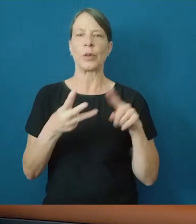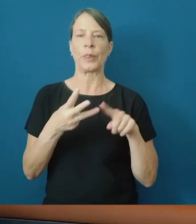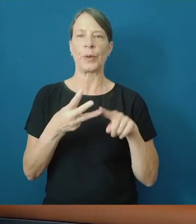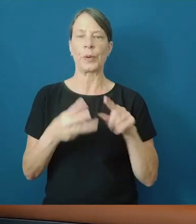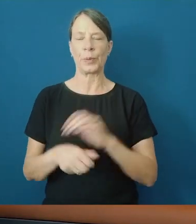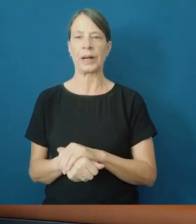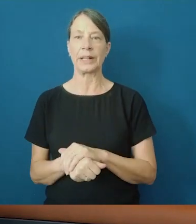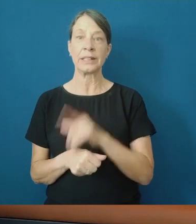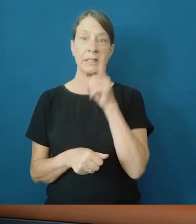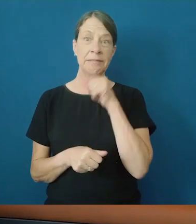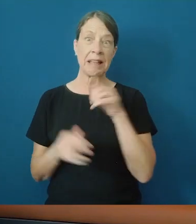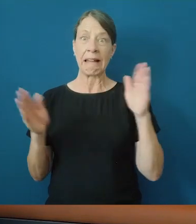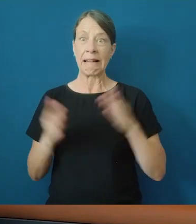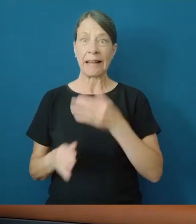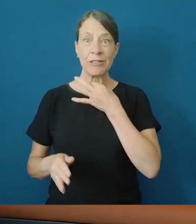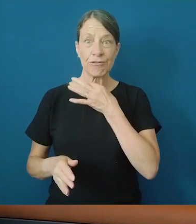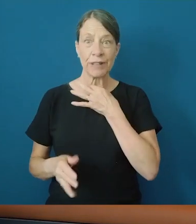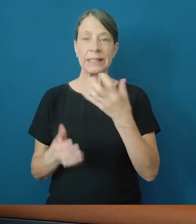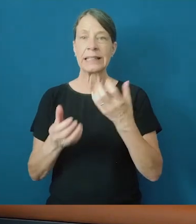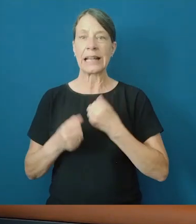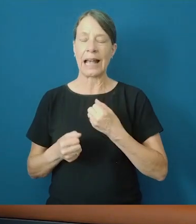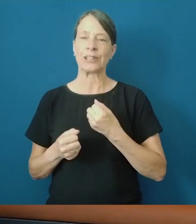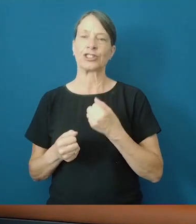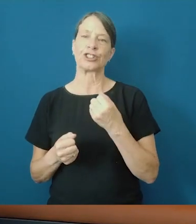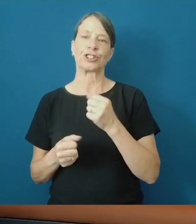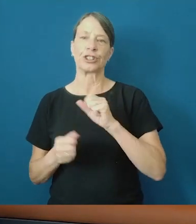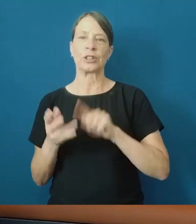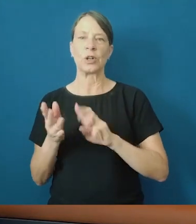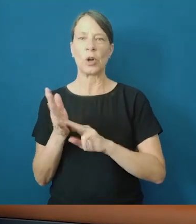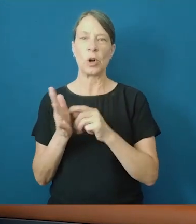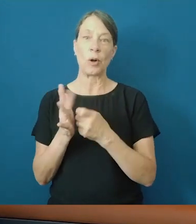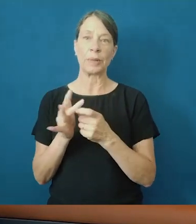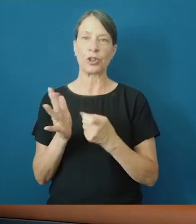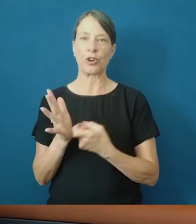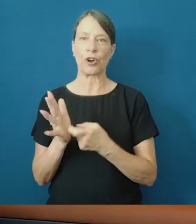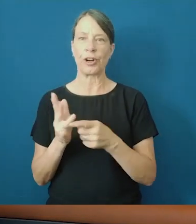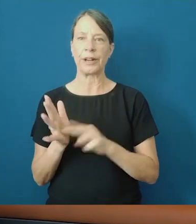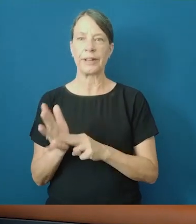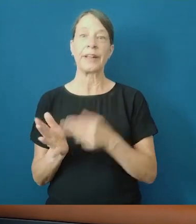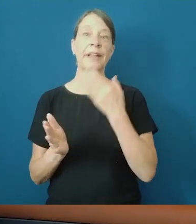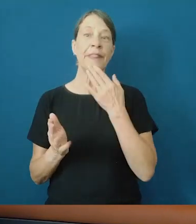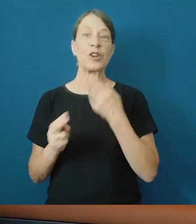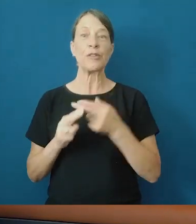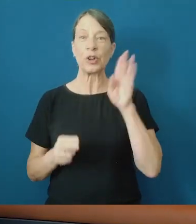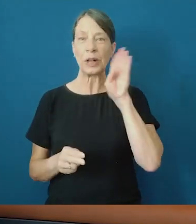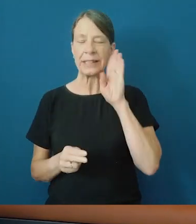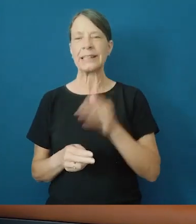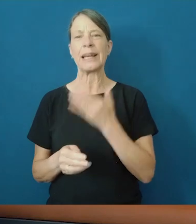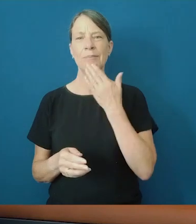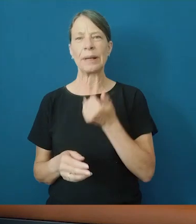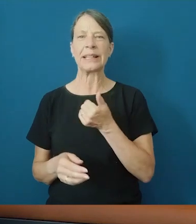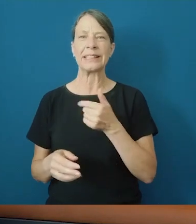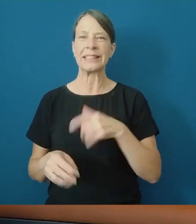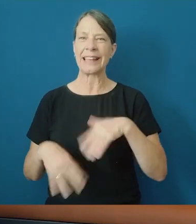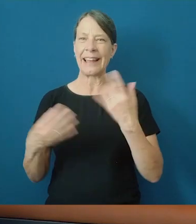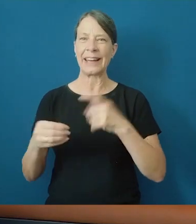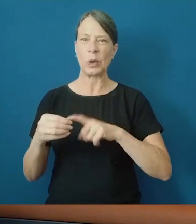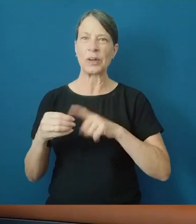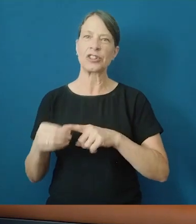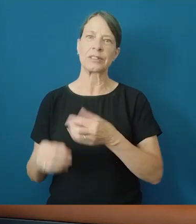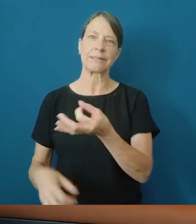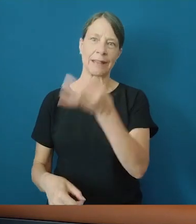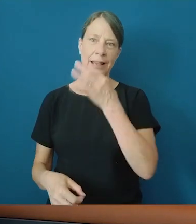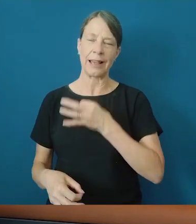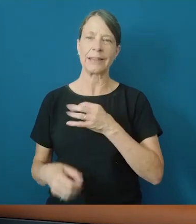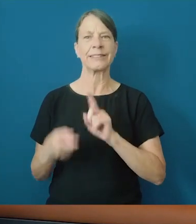reduce your chances of getting the Omicron variant altogether. That's all for today. Thank you very much for listening and continue to